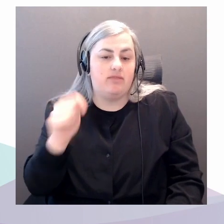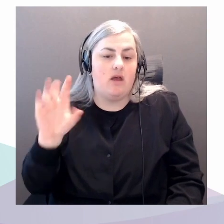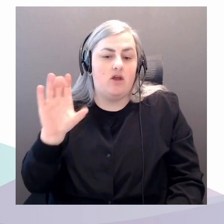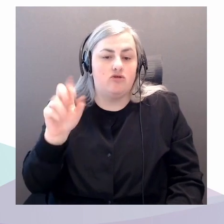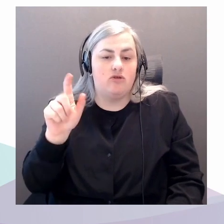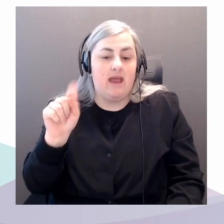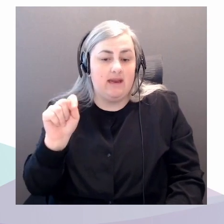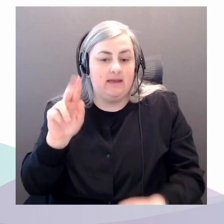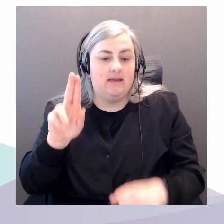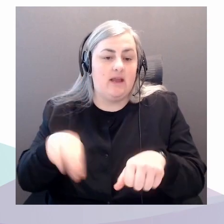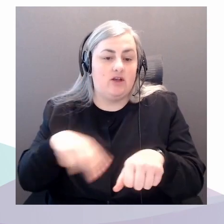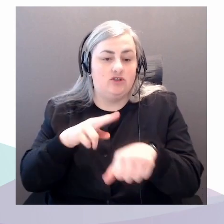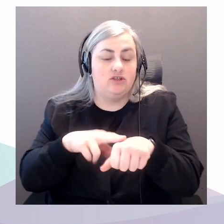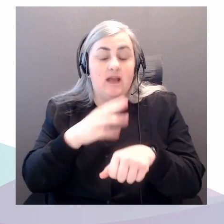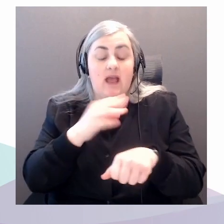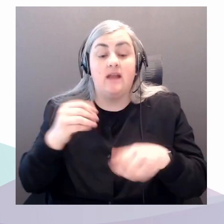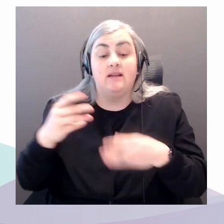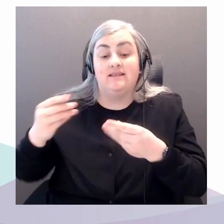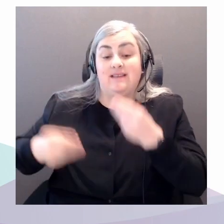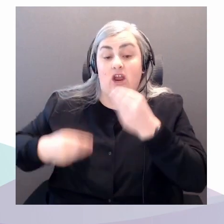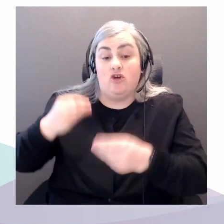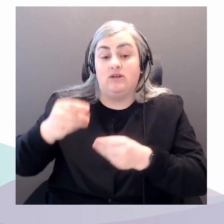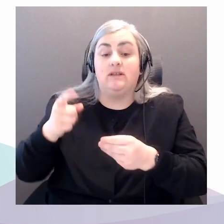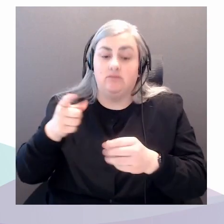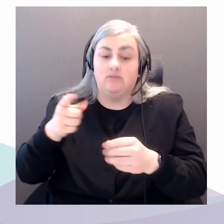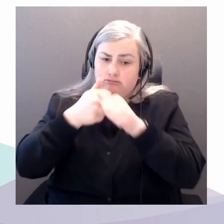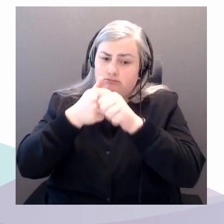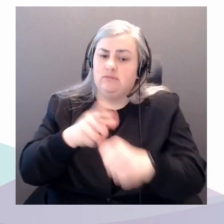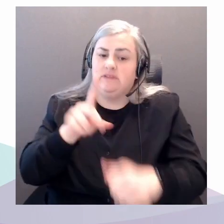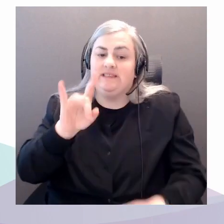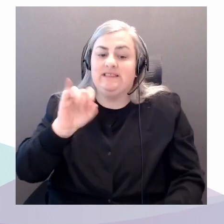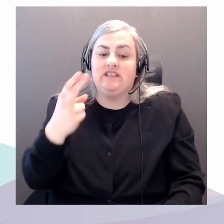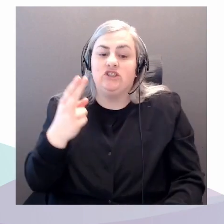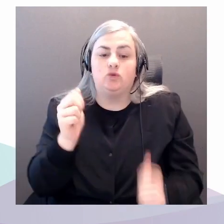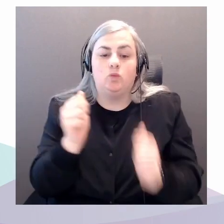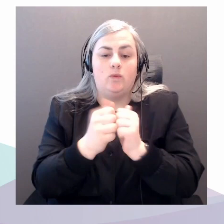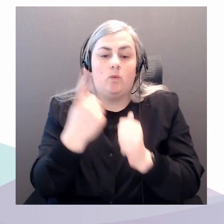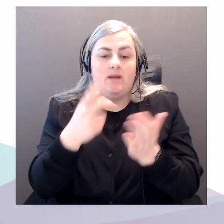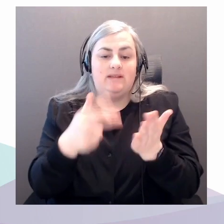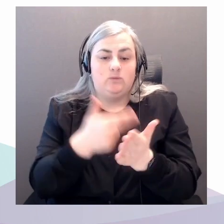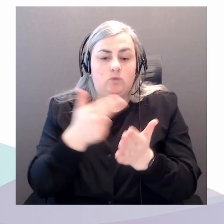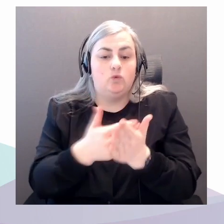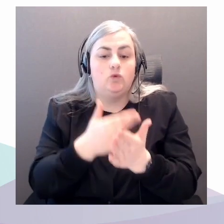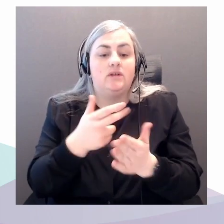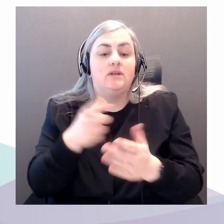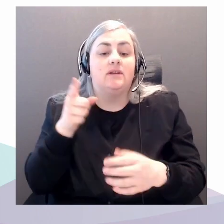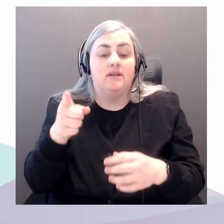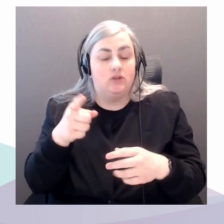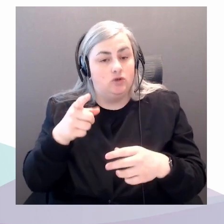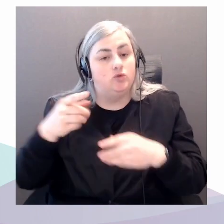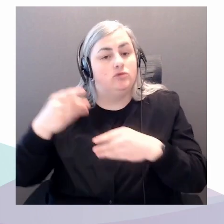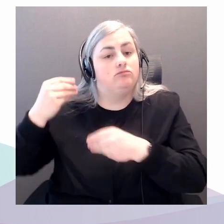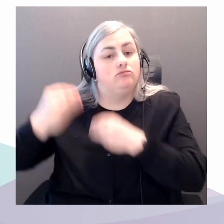Covenant, an agreement to peaceably show We important Great Lakes region,